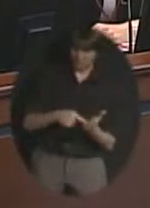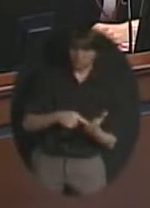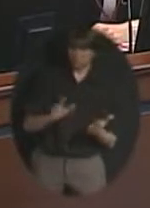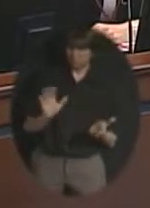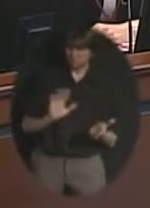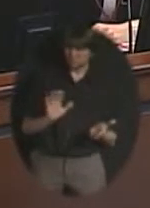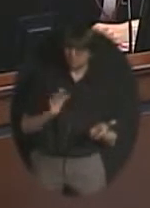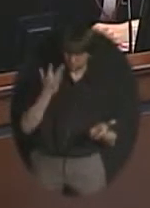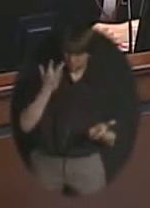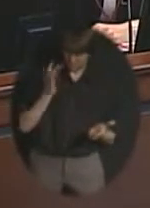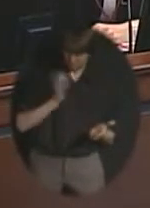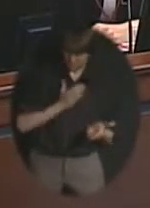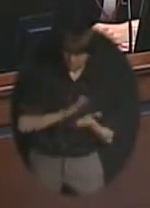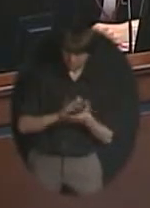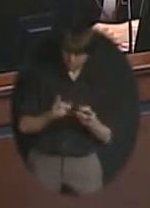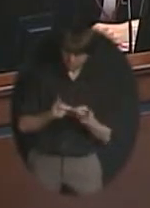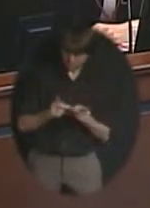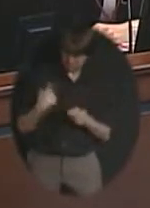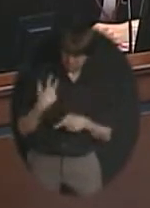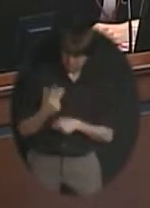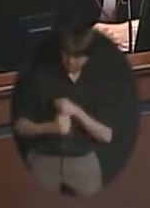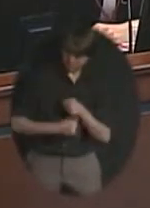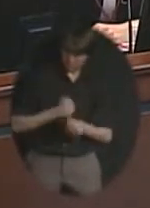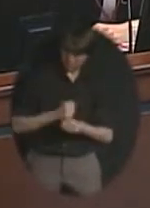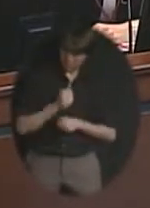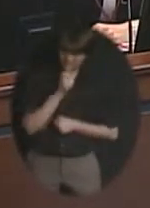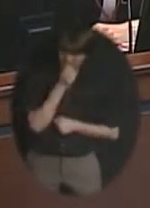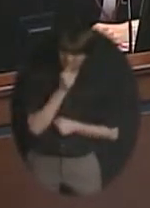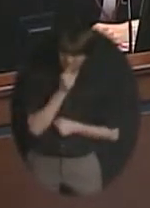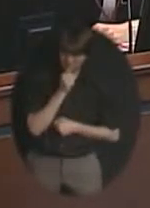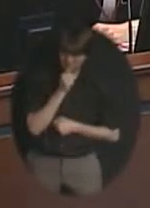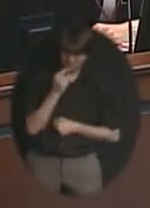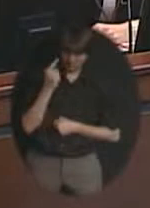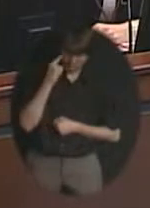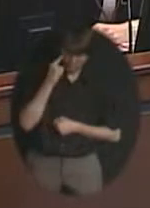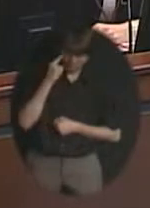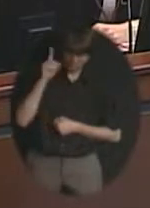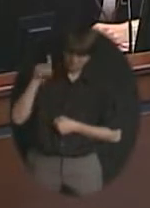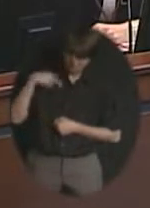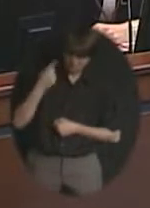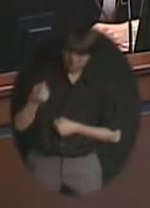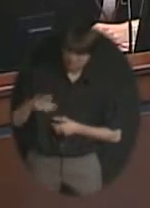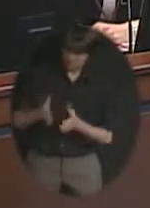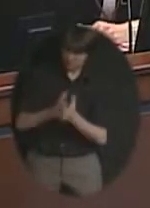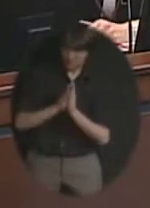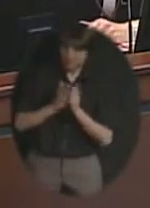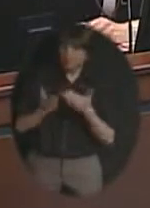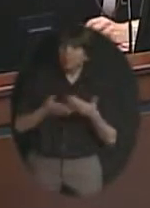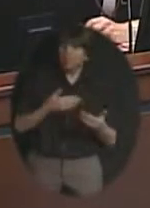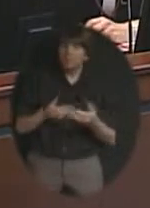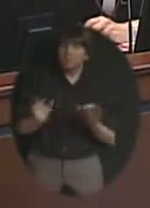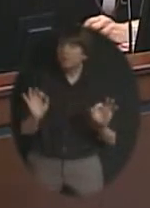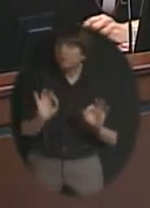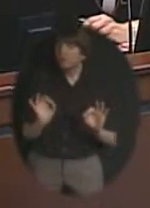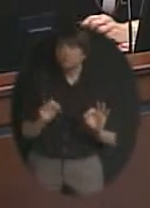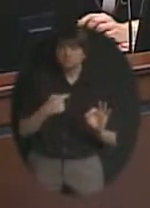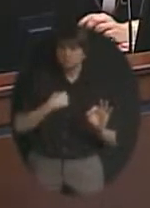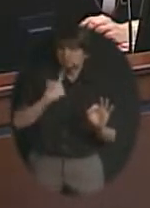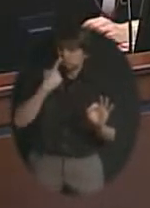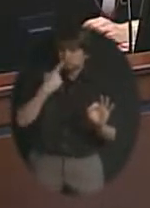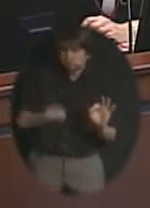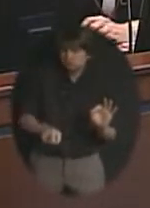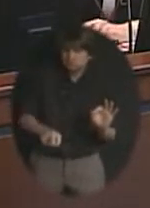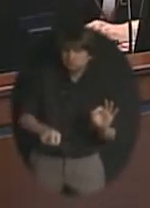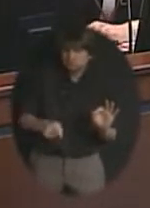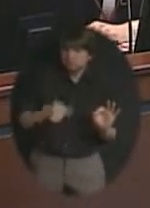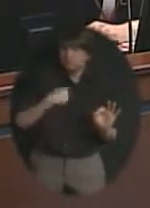we've suffered so much in the last three years and I think it's sort of crazy to for them to be asking for it no matter how meager it is and if I was some of